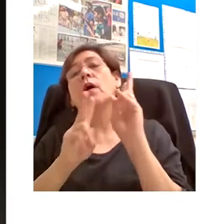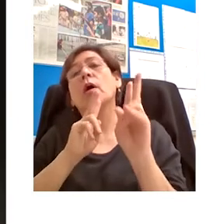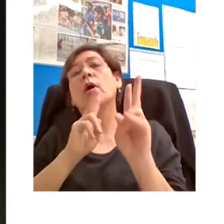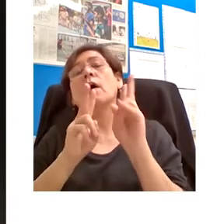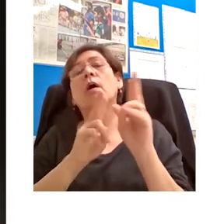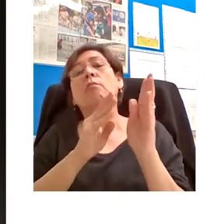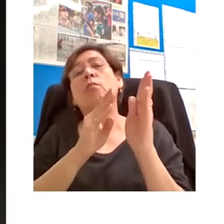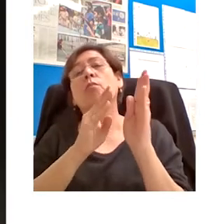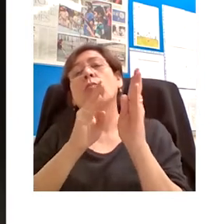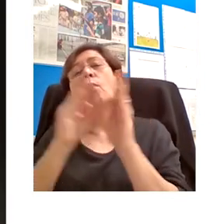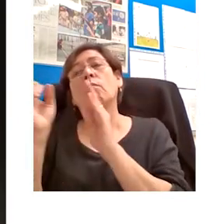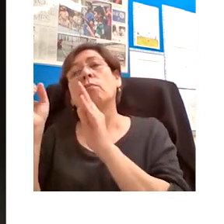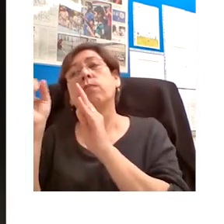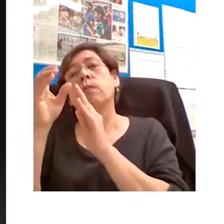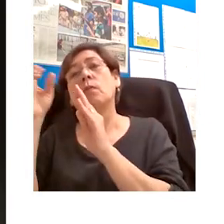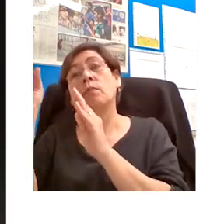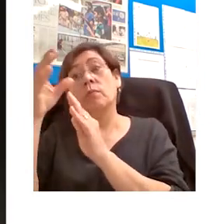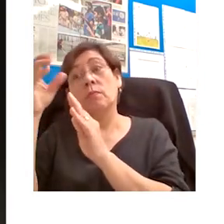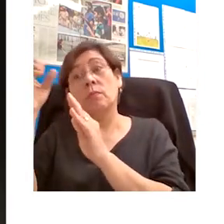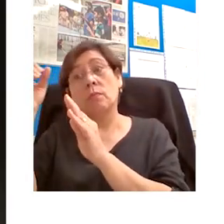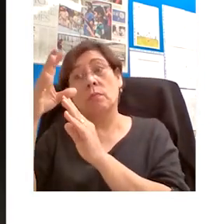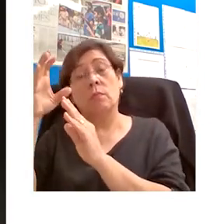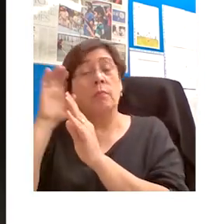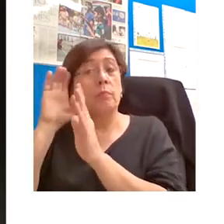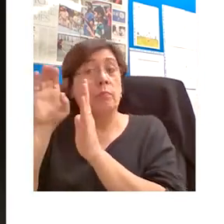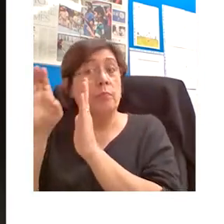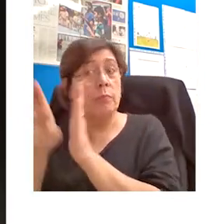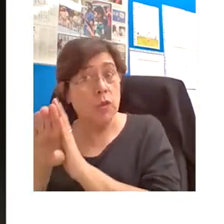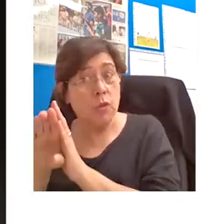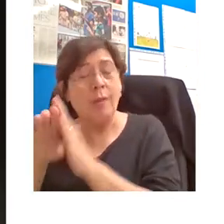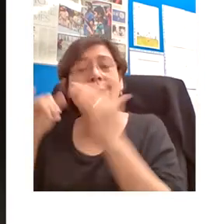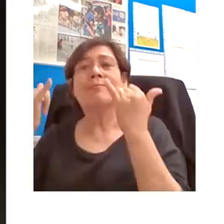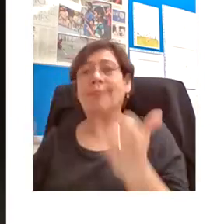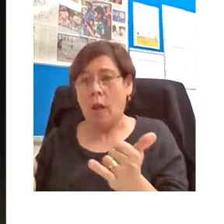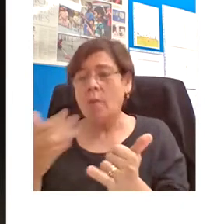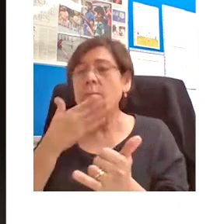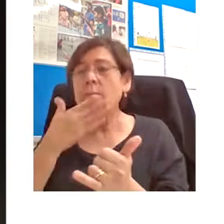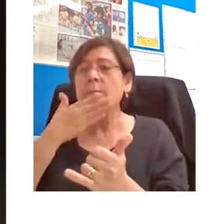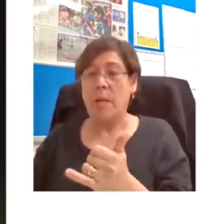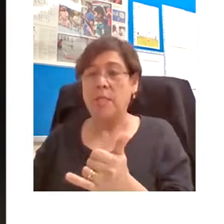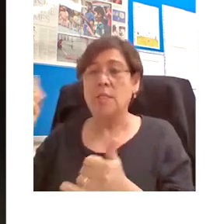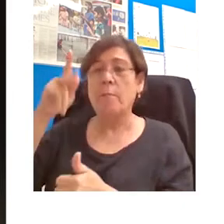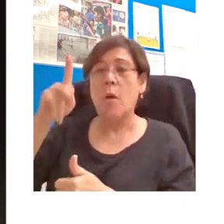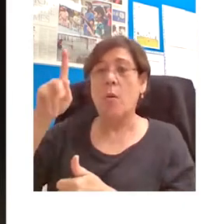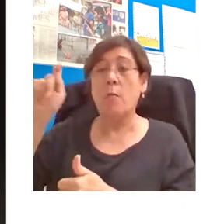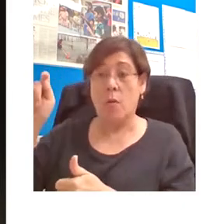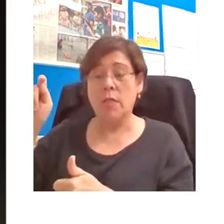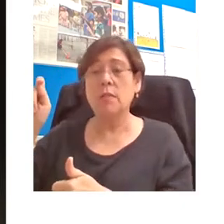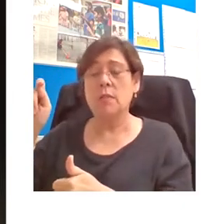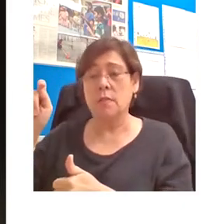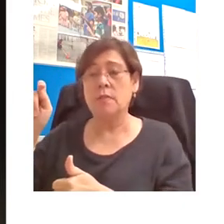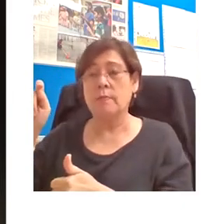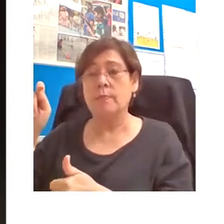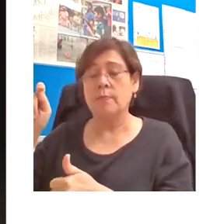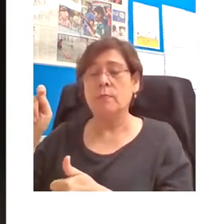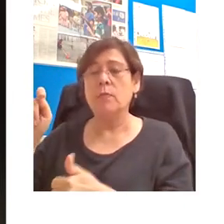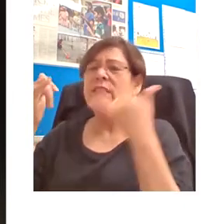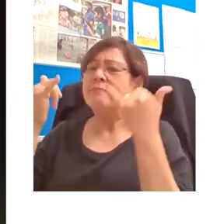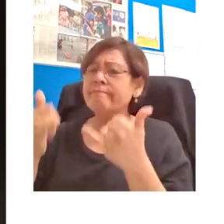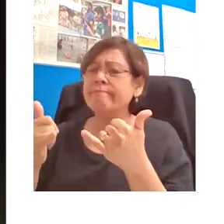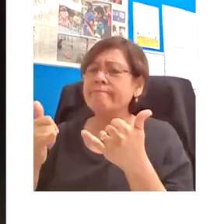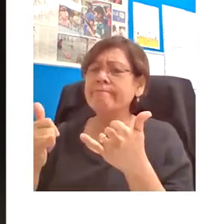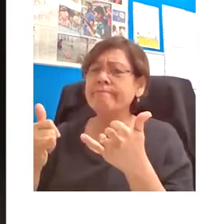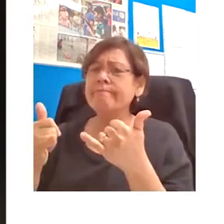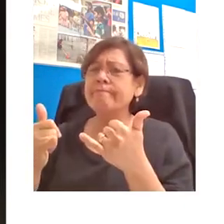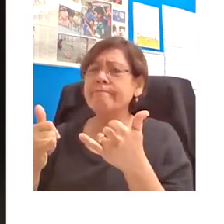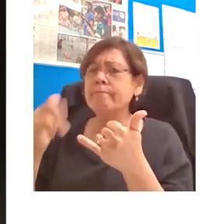the PowerPoint presentation remains inadequate for several reasons. They're typically evanescent, that is to say they disappear after